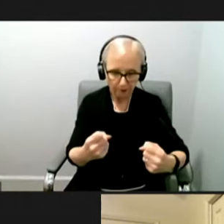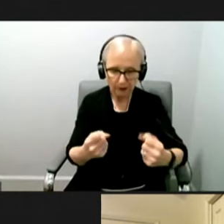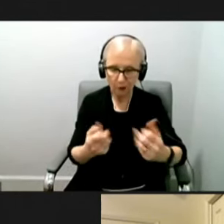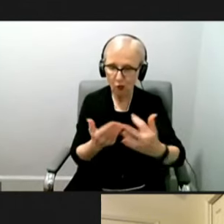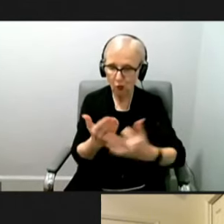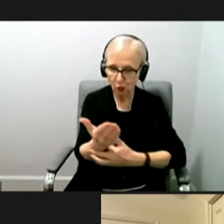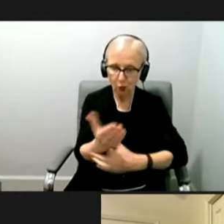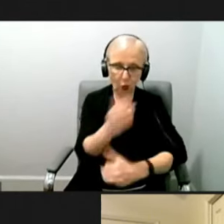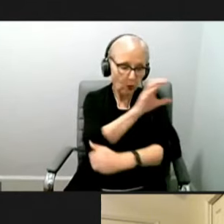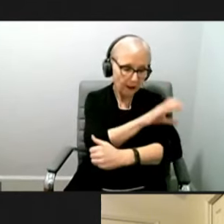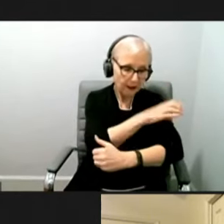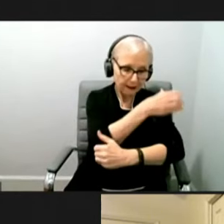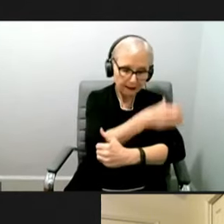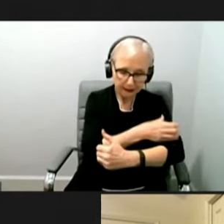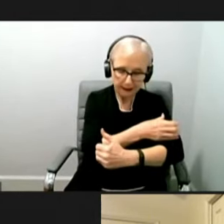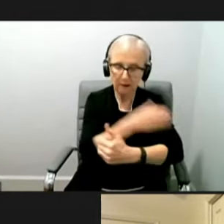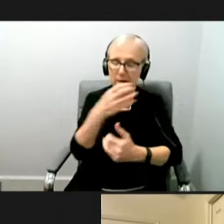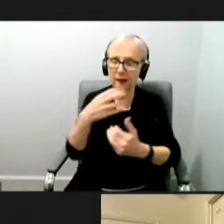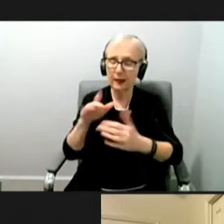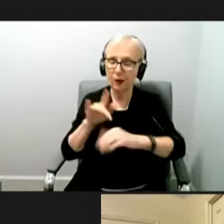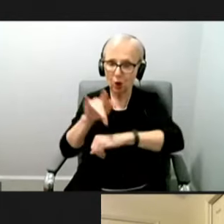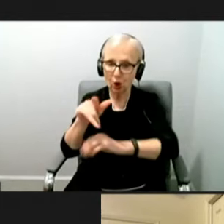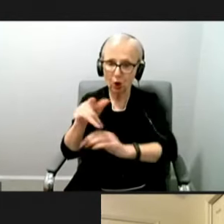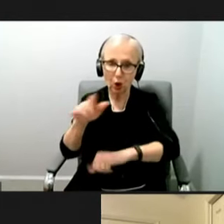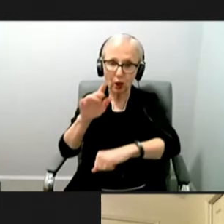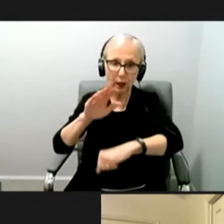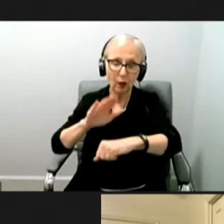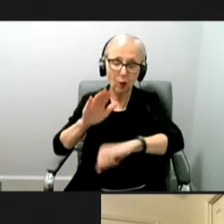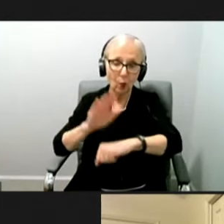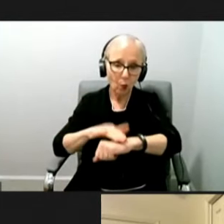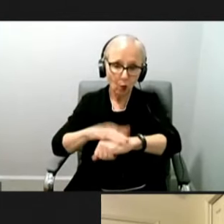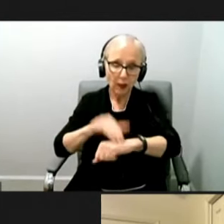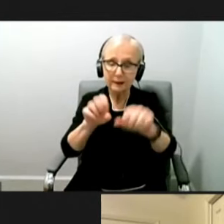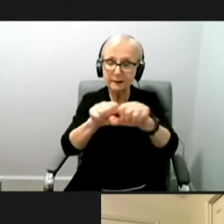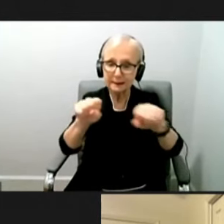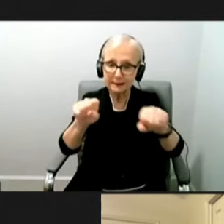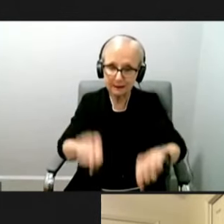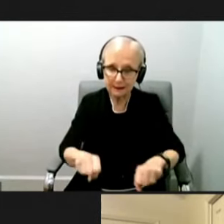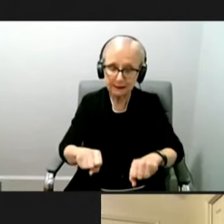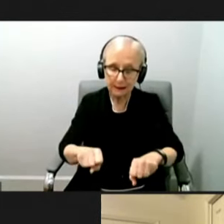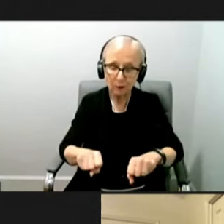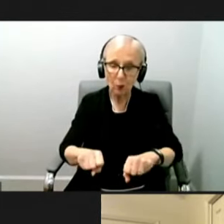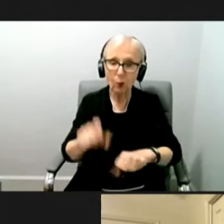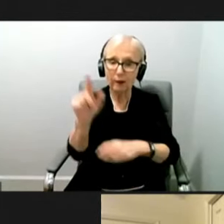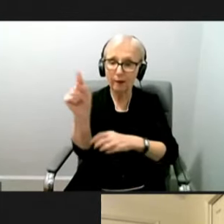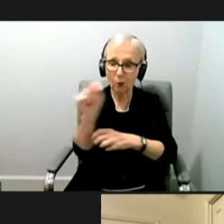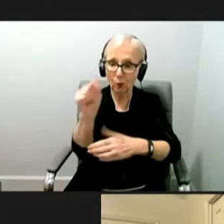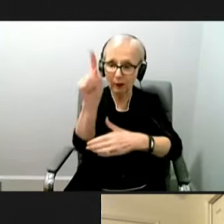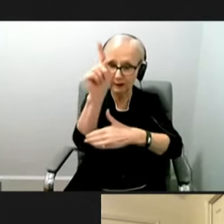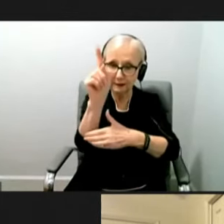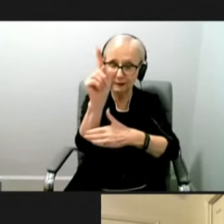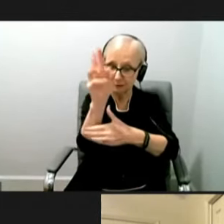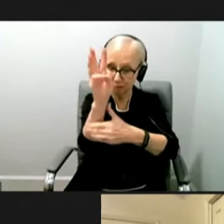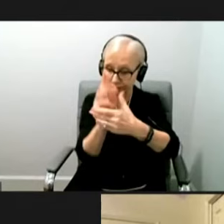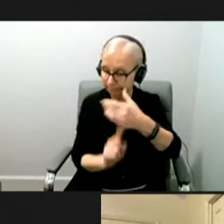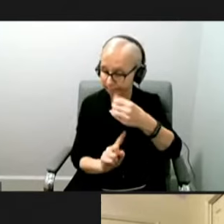both the clinical sequencing, as well as this early morning system with the wastewater sequencing, that we are able to see